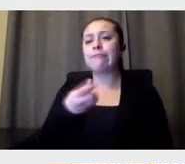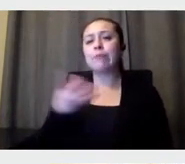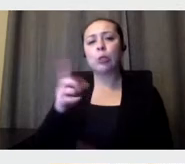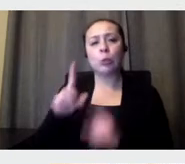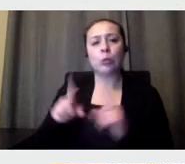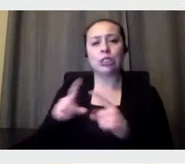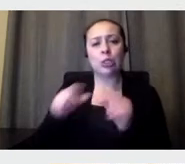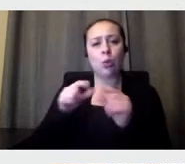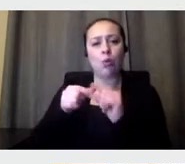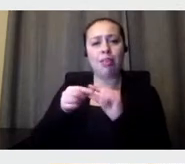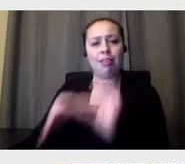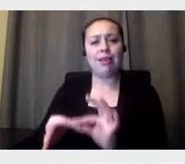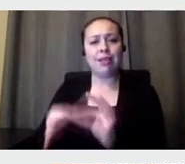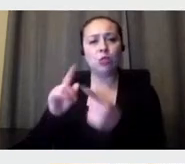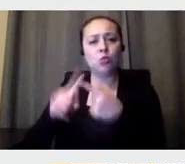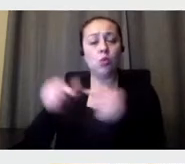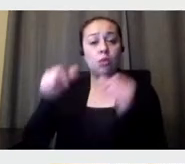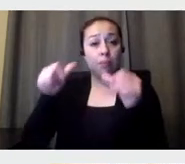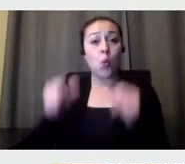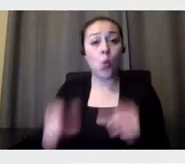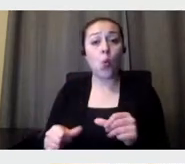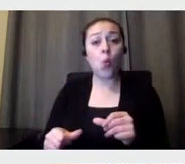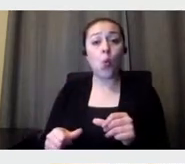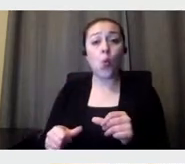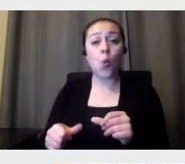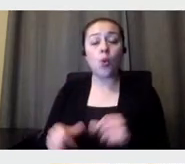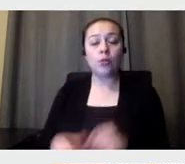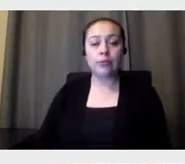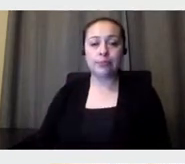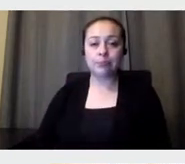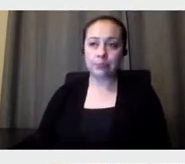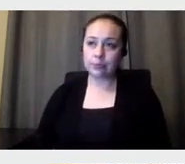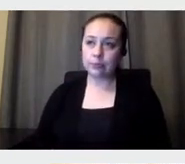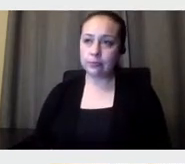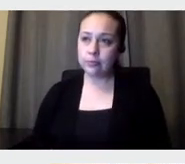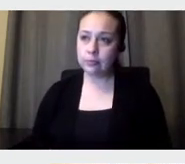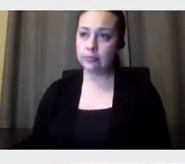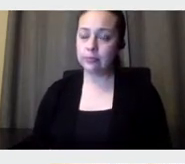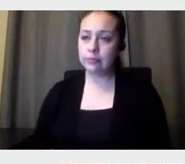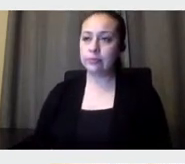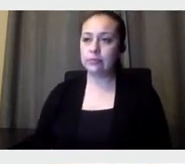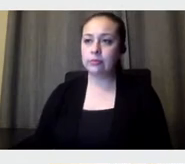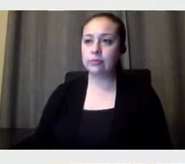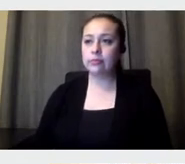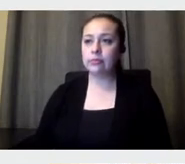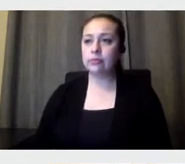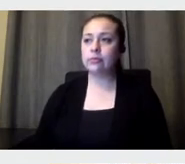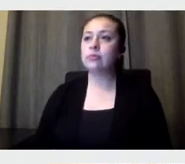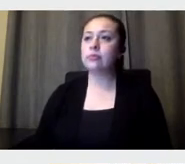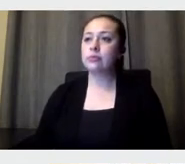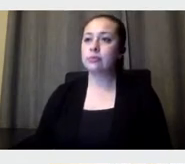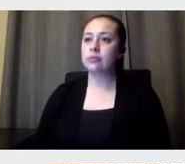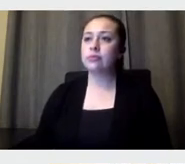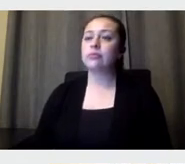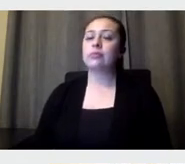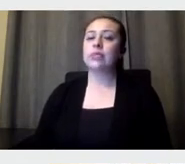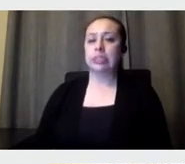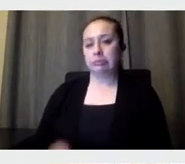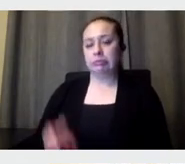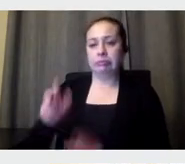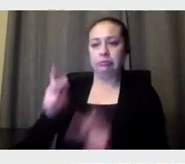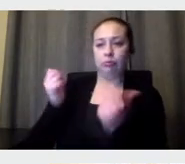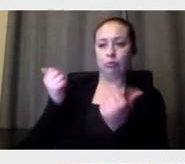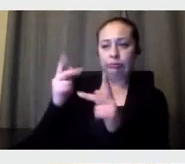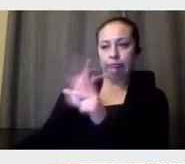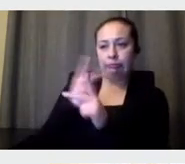posters. Um, I'll start with what feels right for the beginning of that conversation, which is,